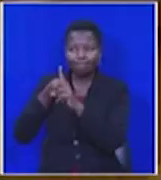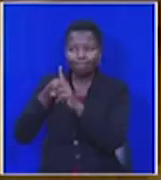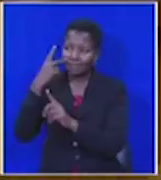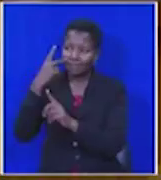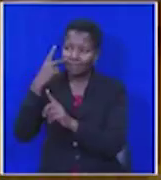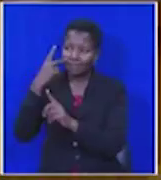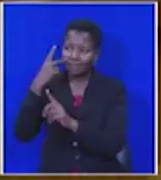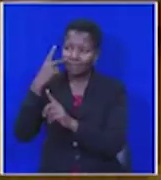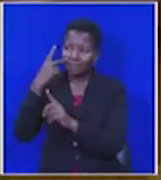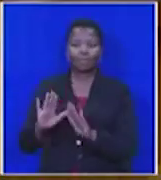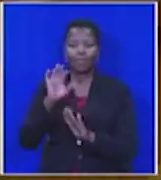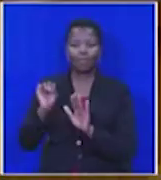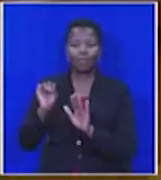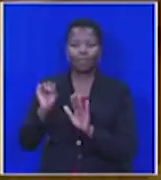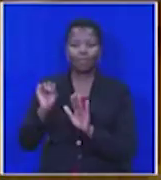democracy.